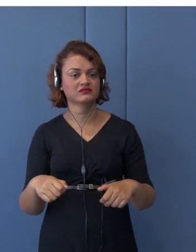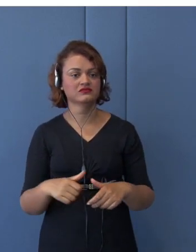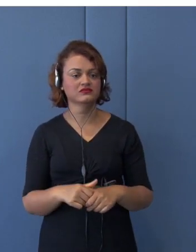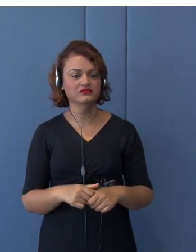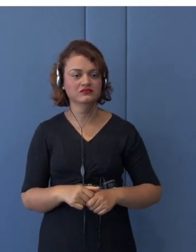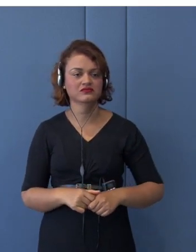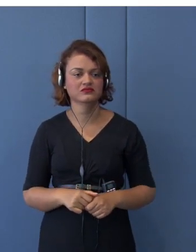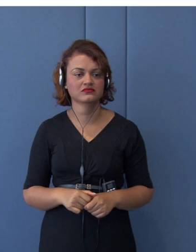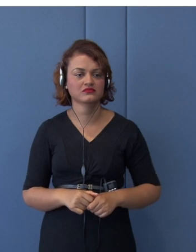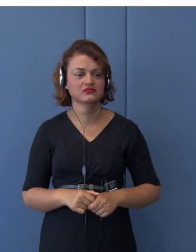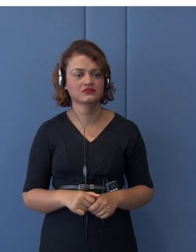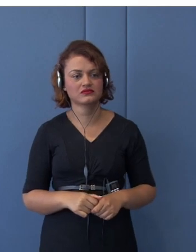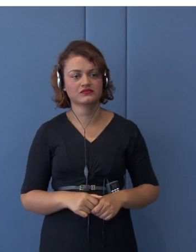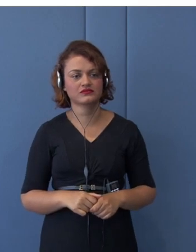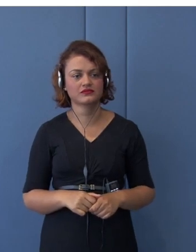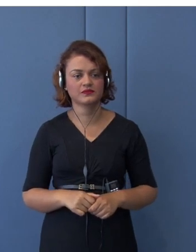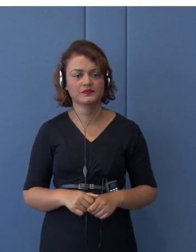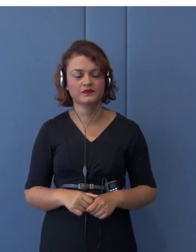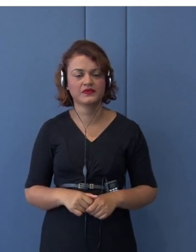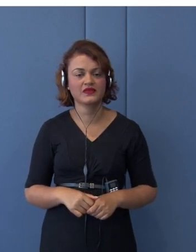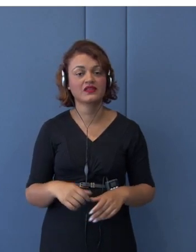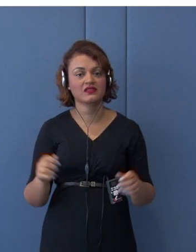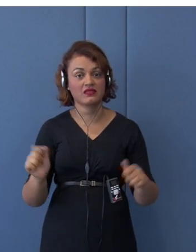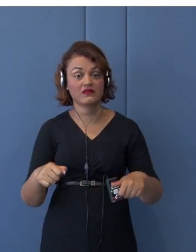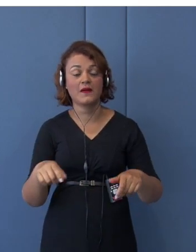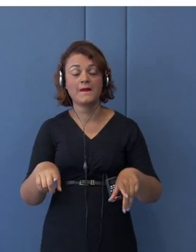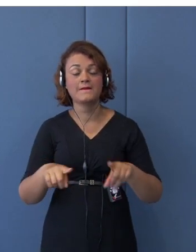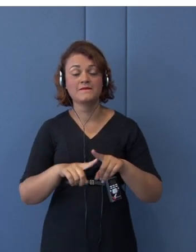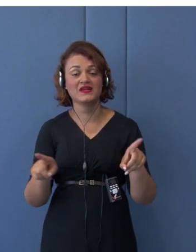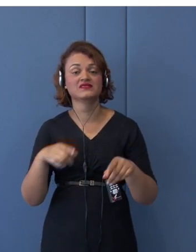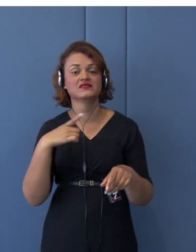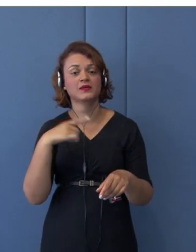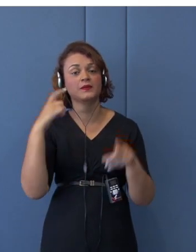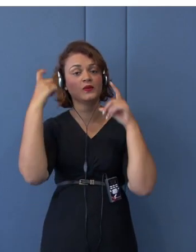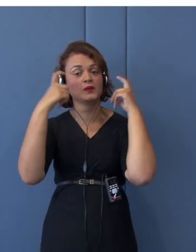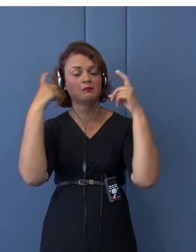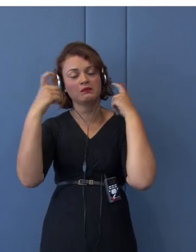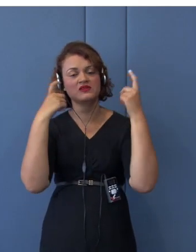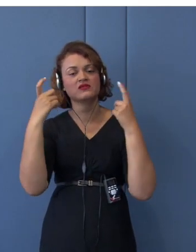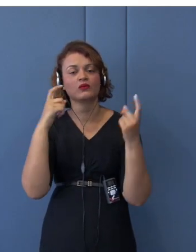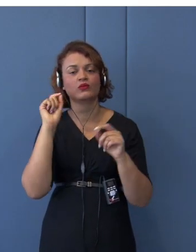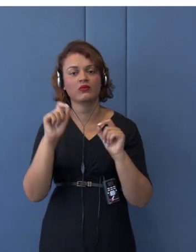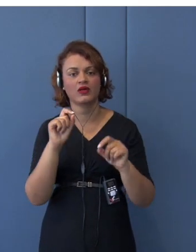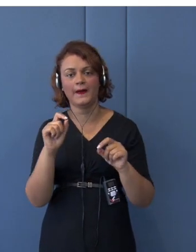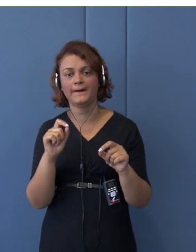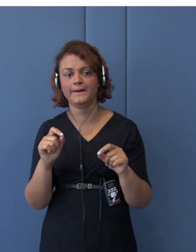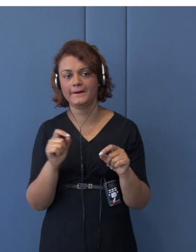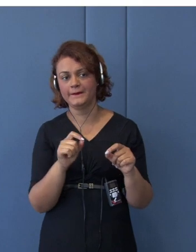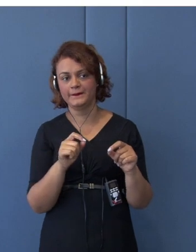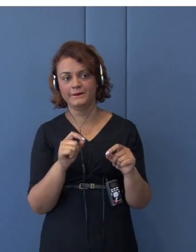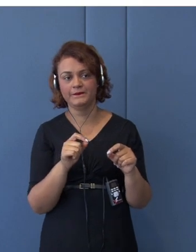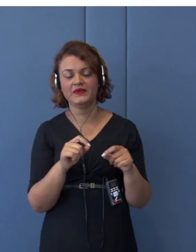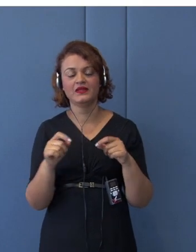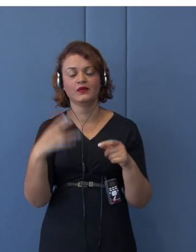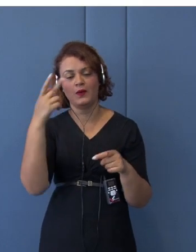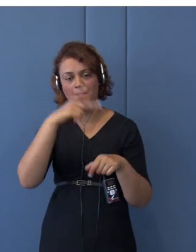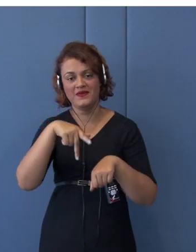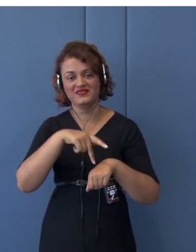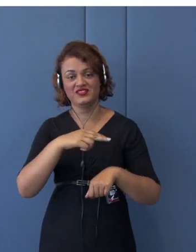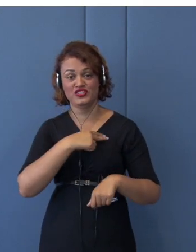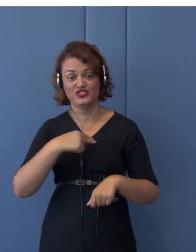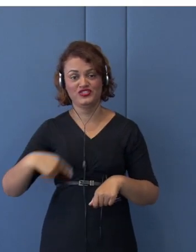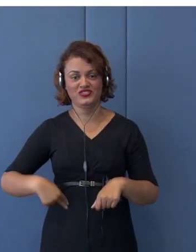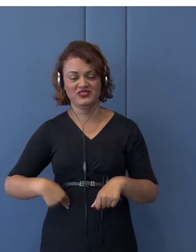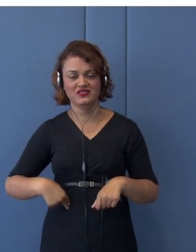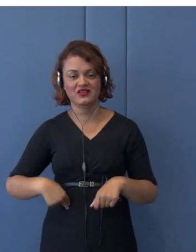at the same time, we have a bit of preoccupation that within the ASEAN Plus 3, China would be predominantly big.